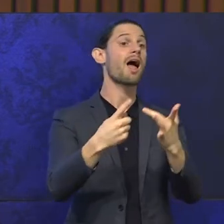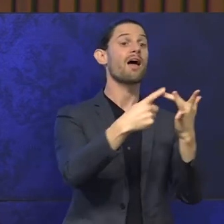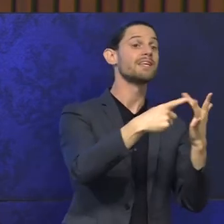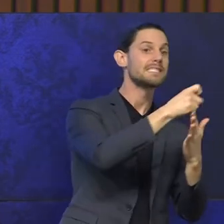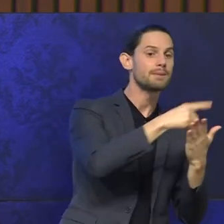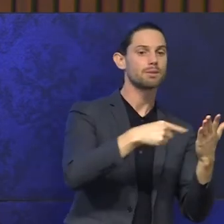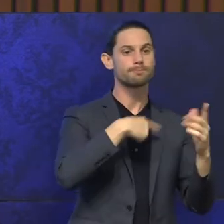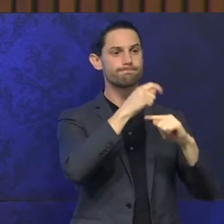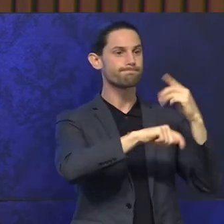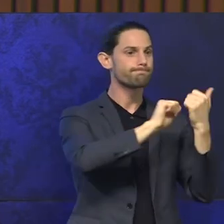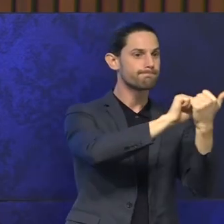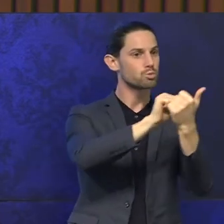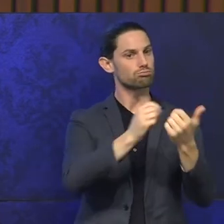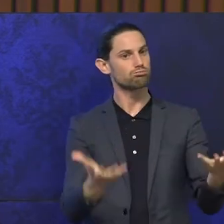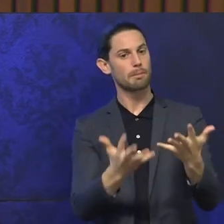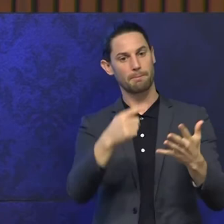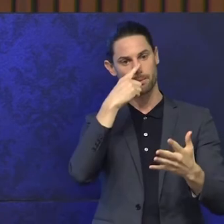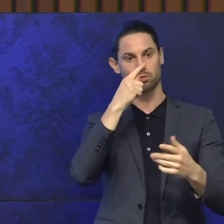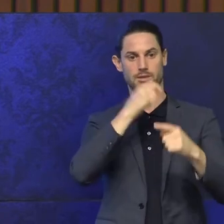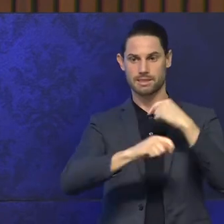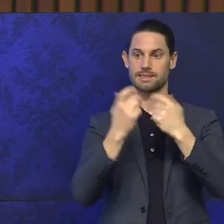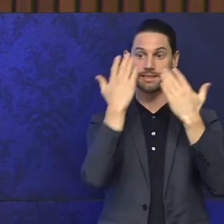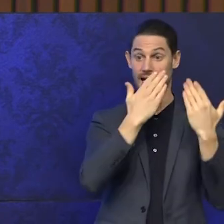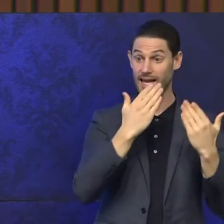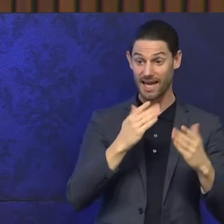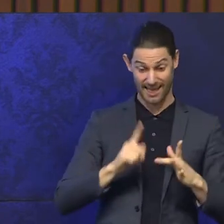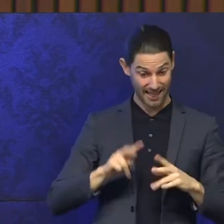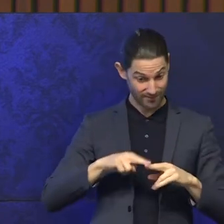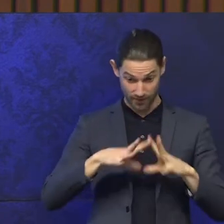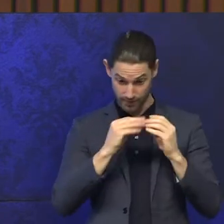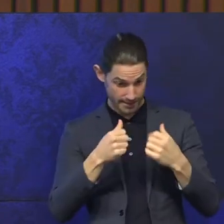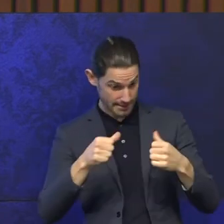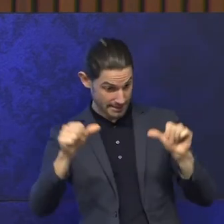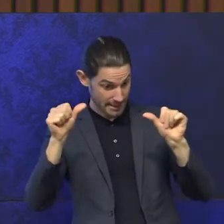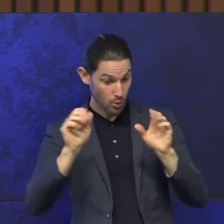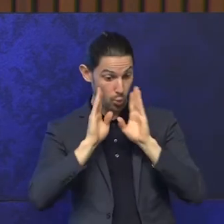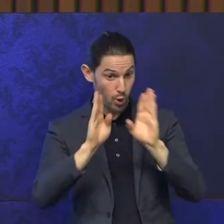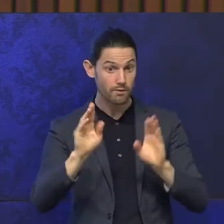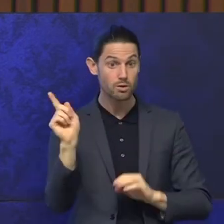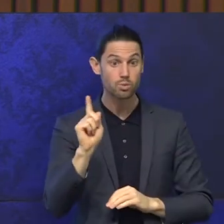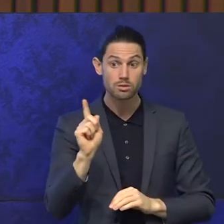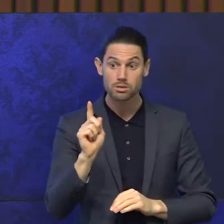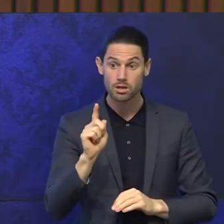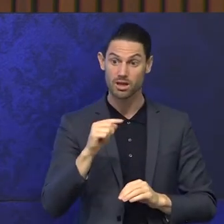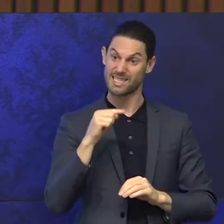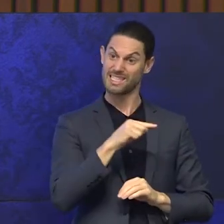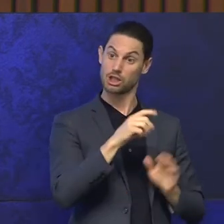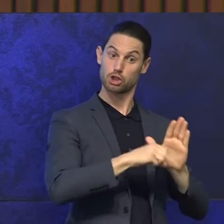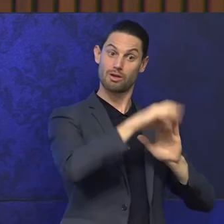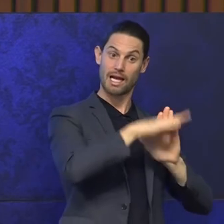other forms of disability. If we succeed, the wonderful thing about that, if we succeed, the wonderful thing is that the curriculum